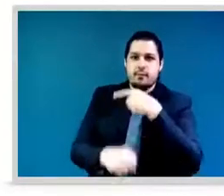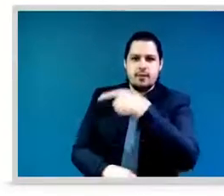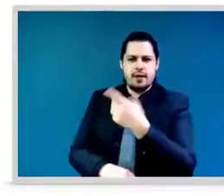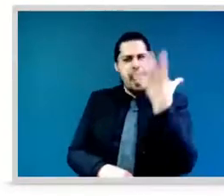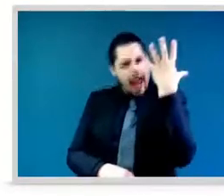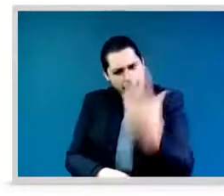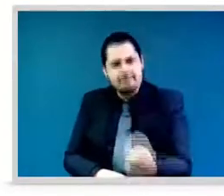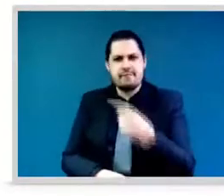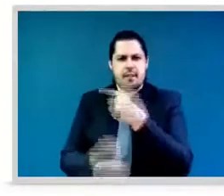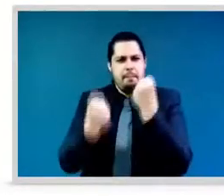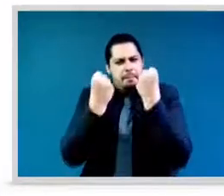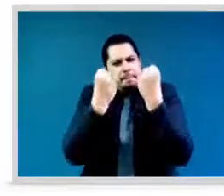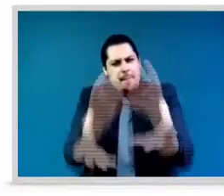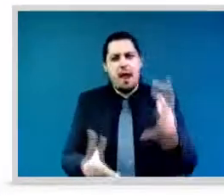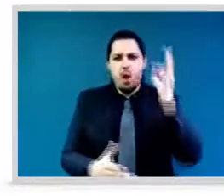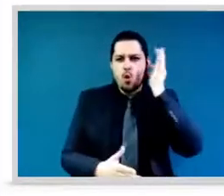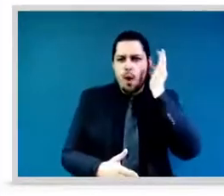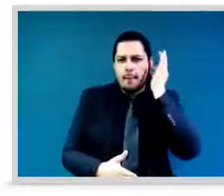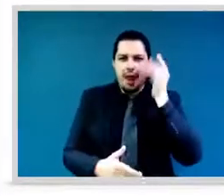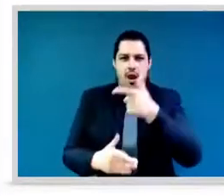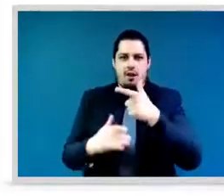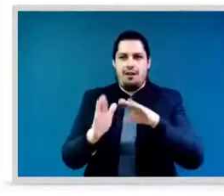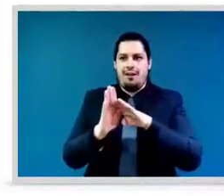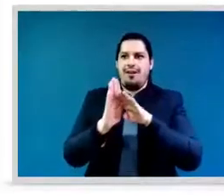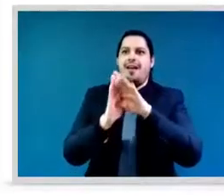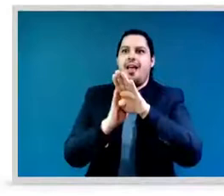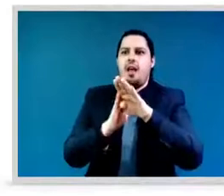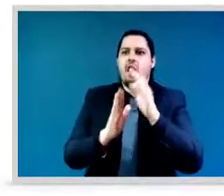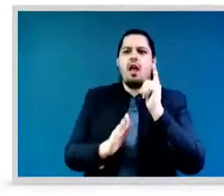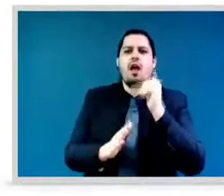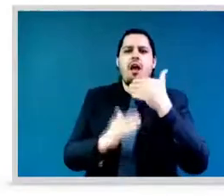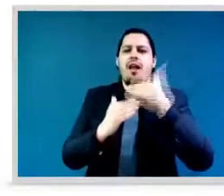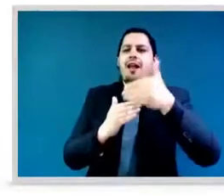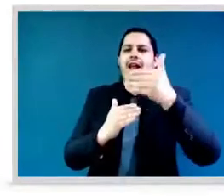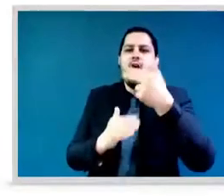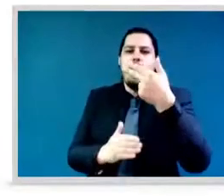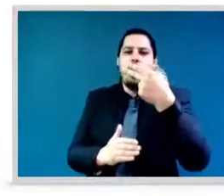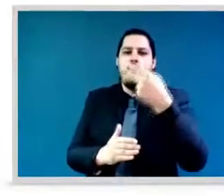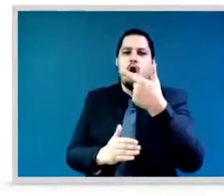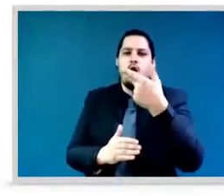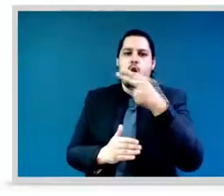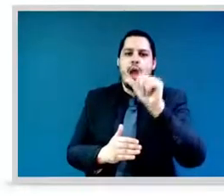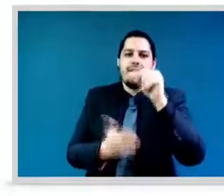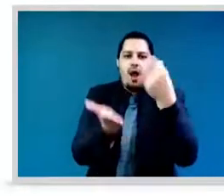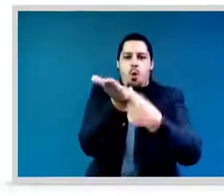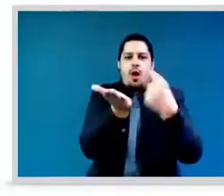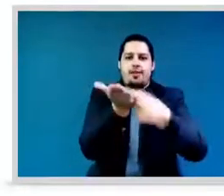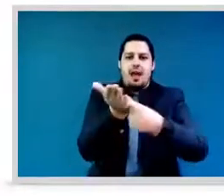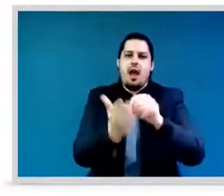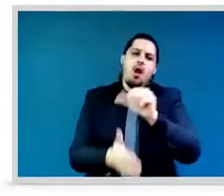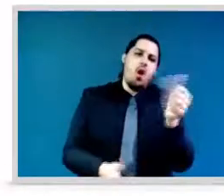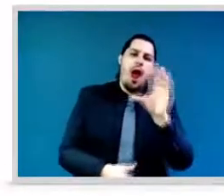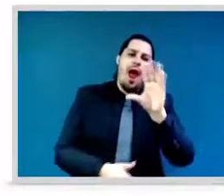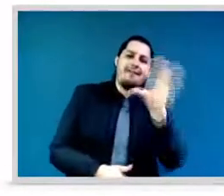Rwanda, more than 50, I think there are 53, South Africa. But yet,